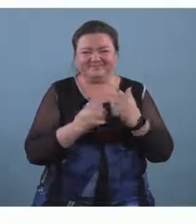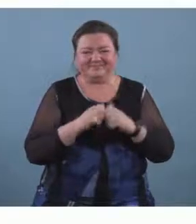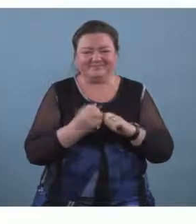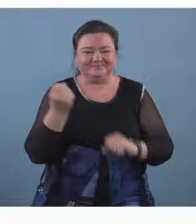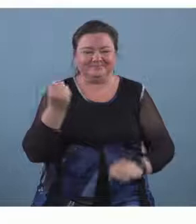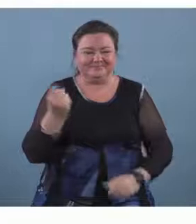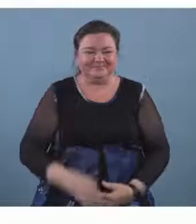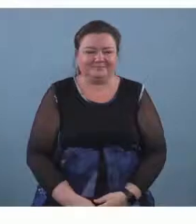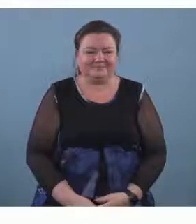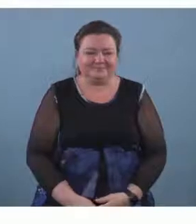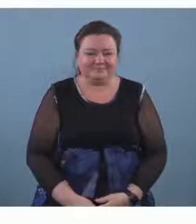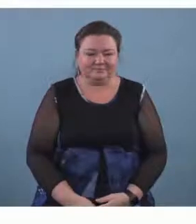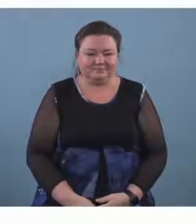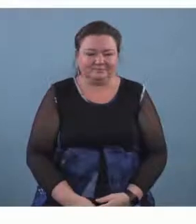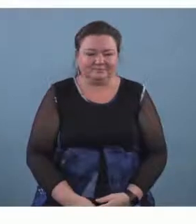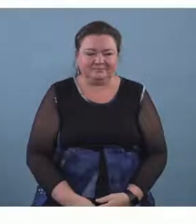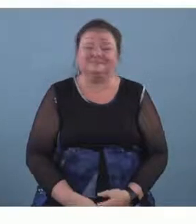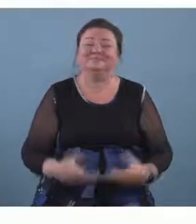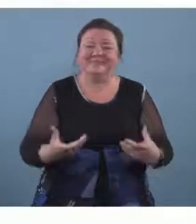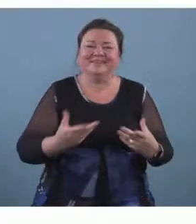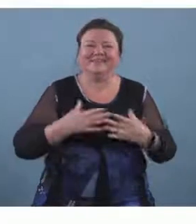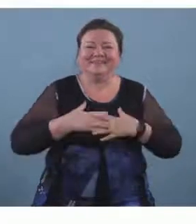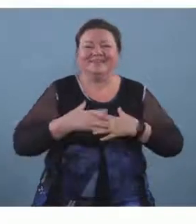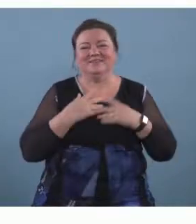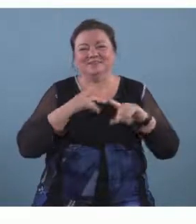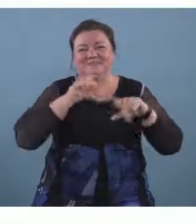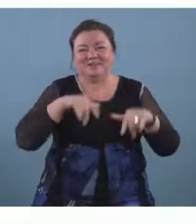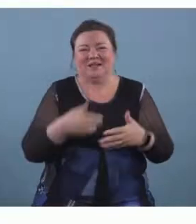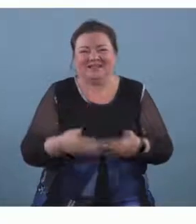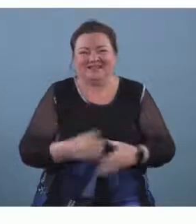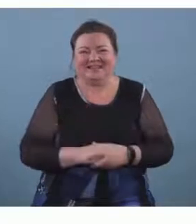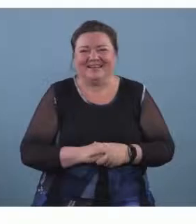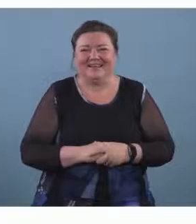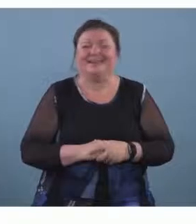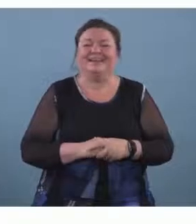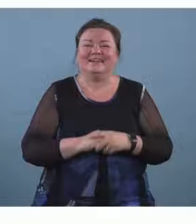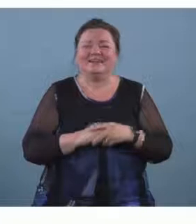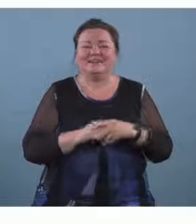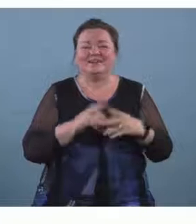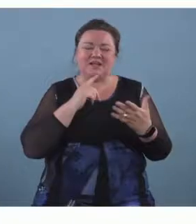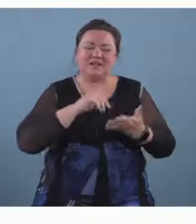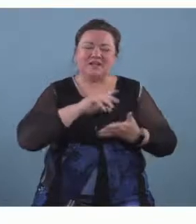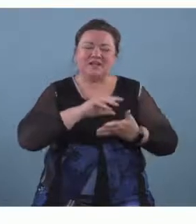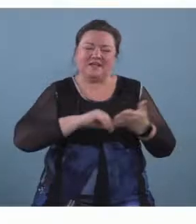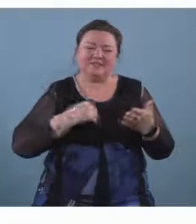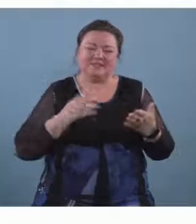i think i'll my response anyway because i've got that down in my notes um